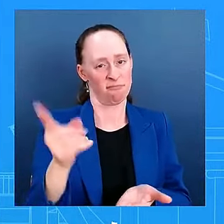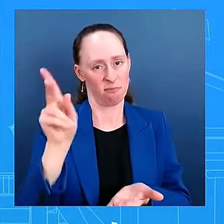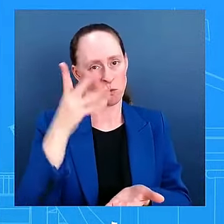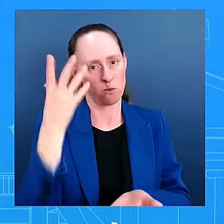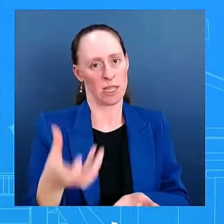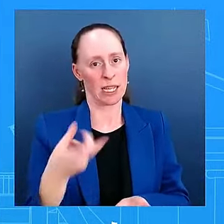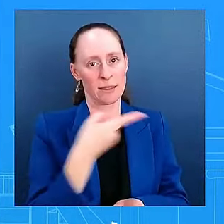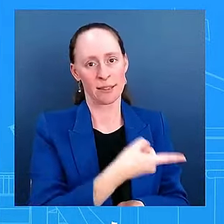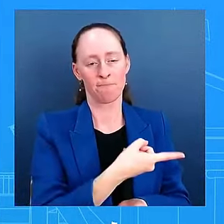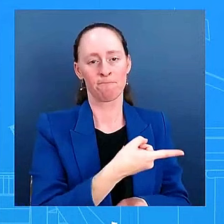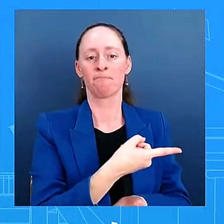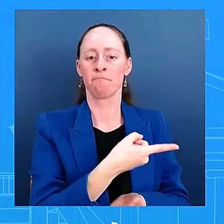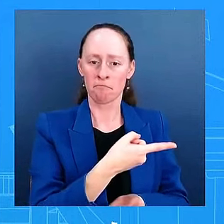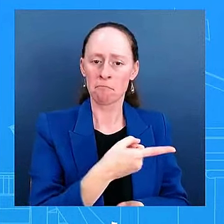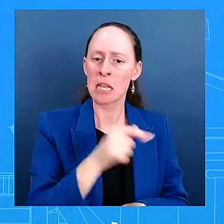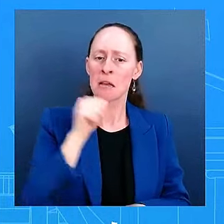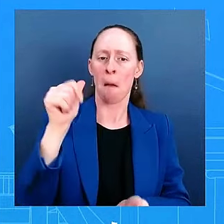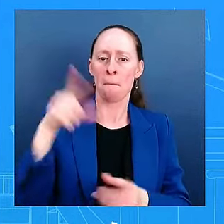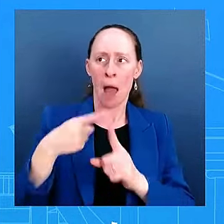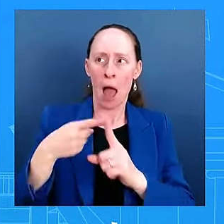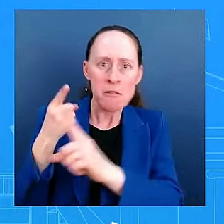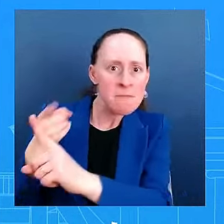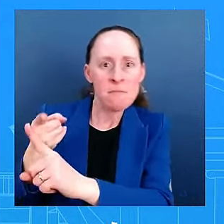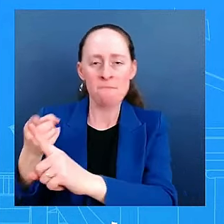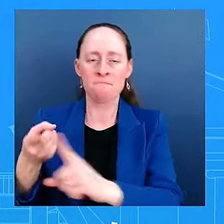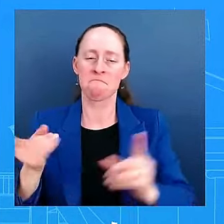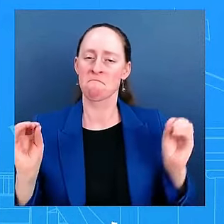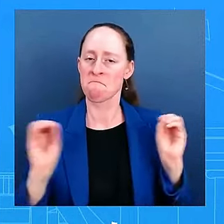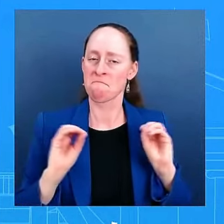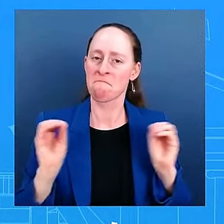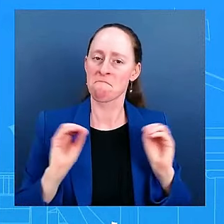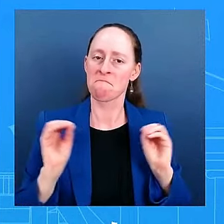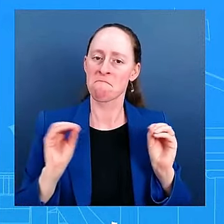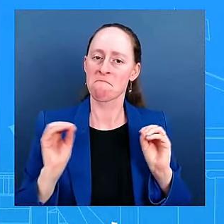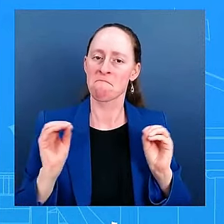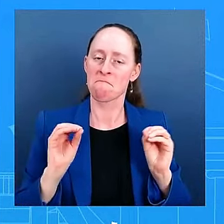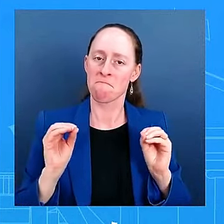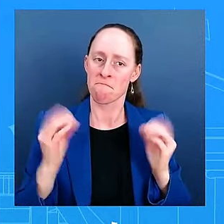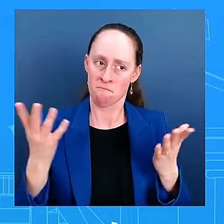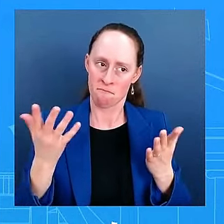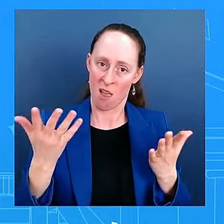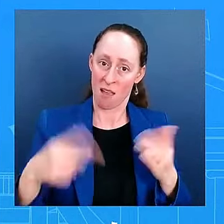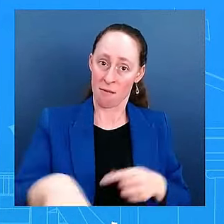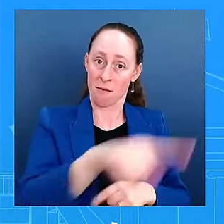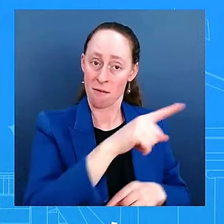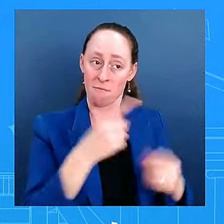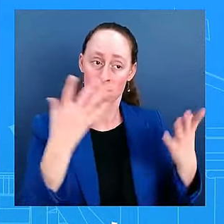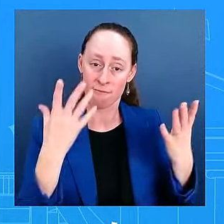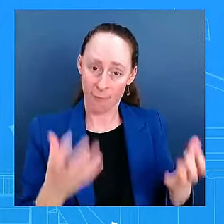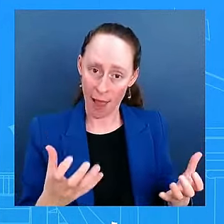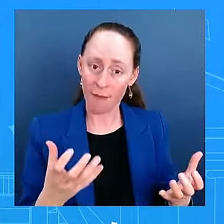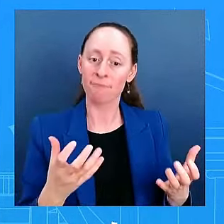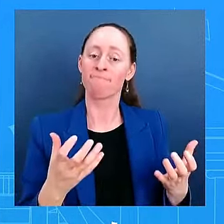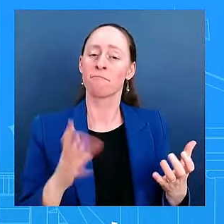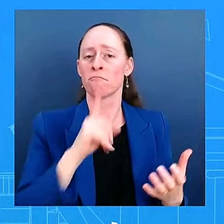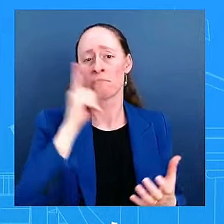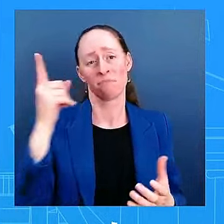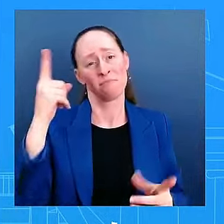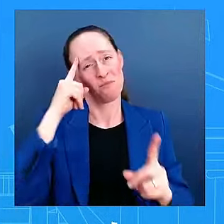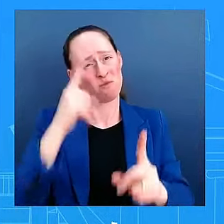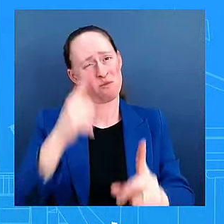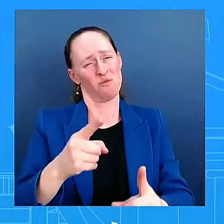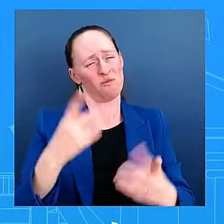deserve, they deserve a peaceful transfer of power. That's what this president understands and wants to make sure that we execute